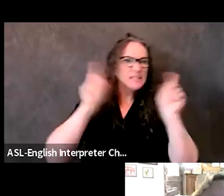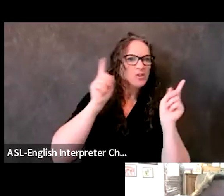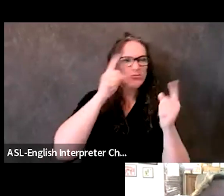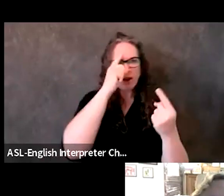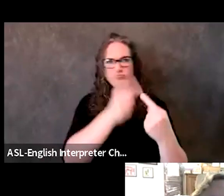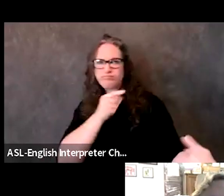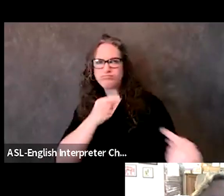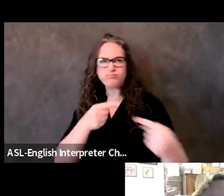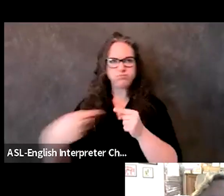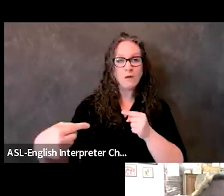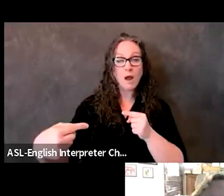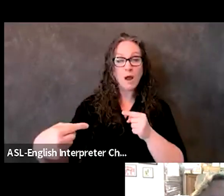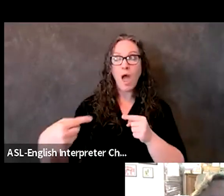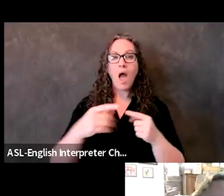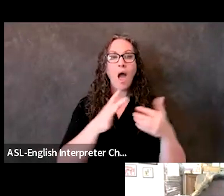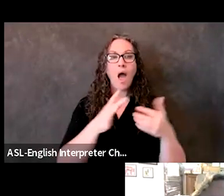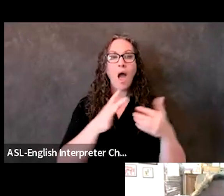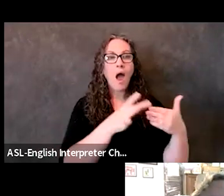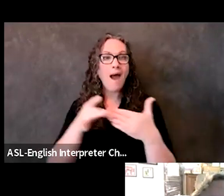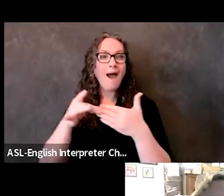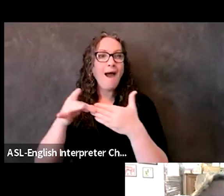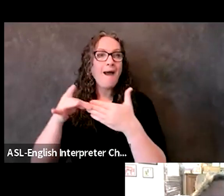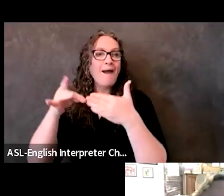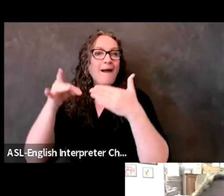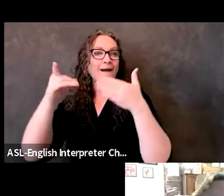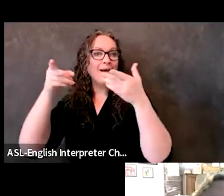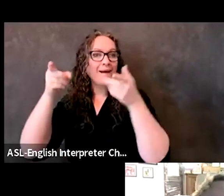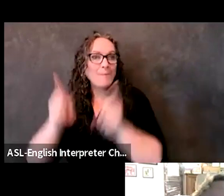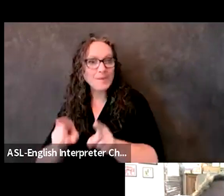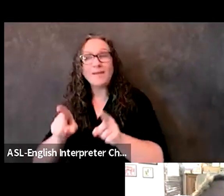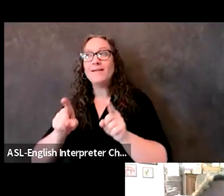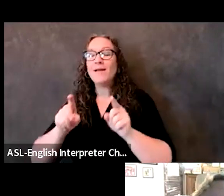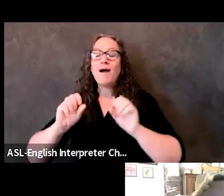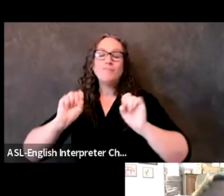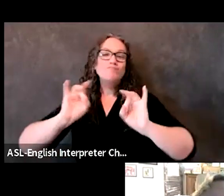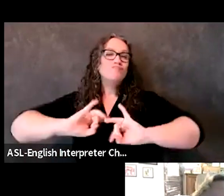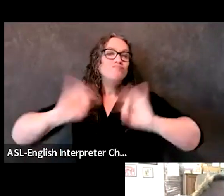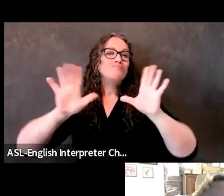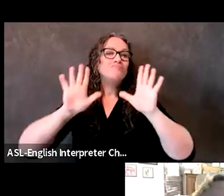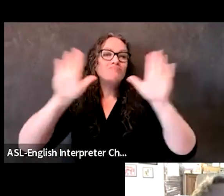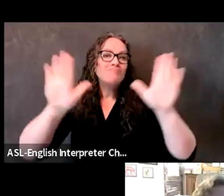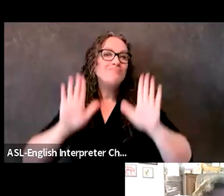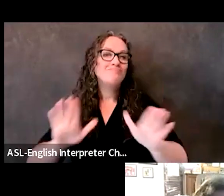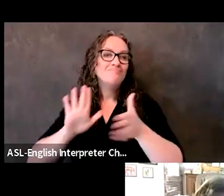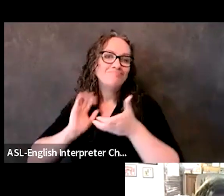But at the end, it led to just a fantastic collaborative process.